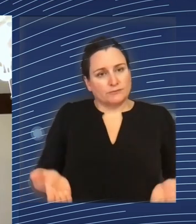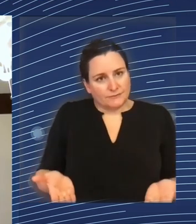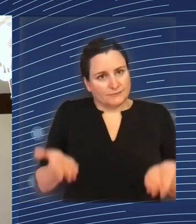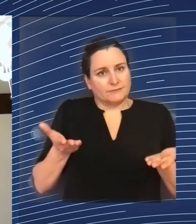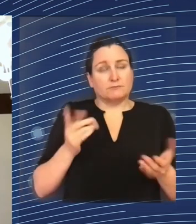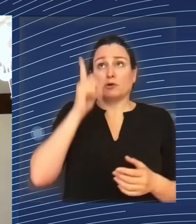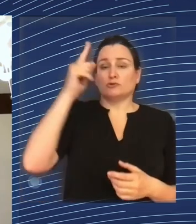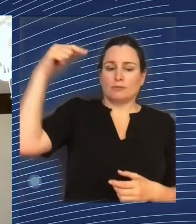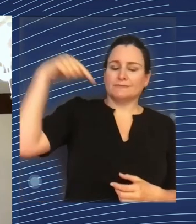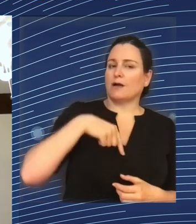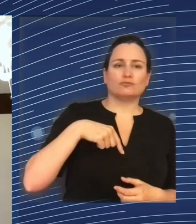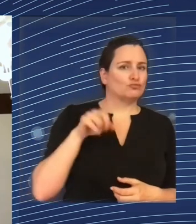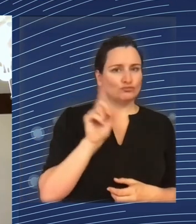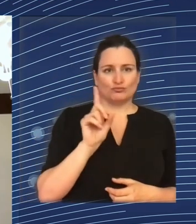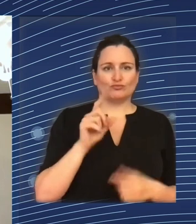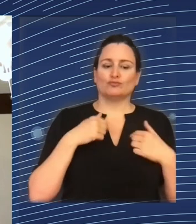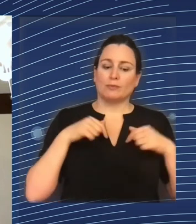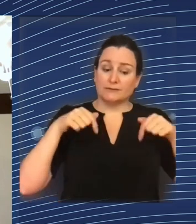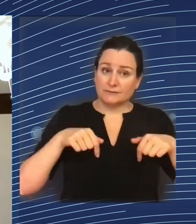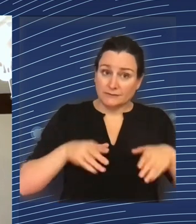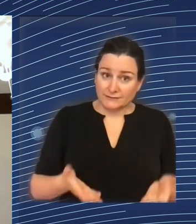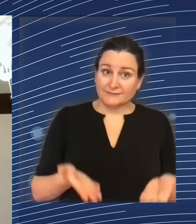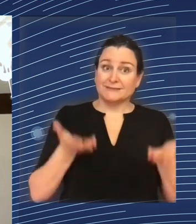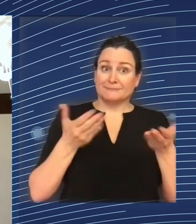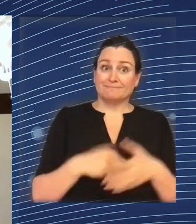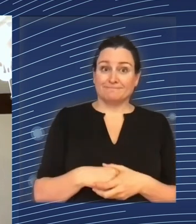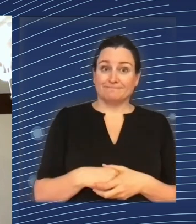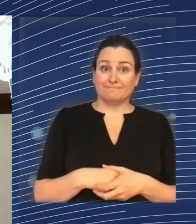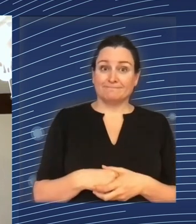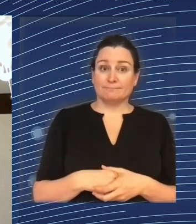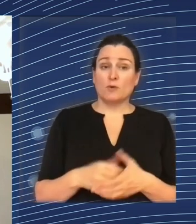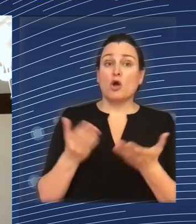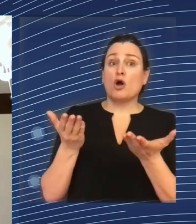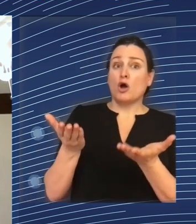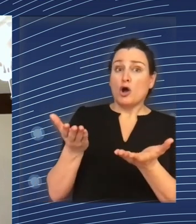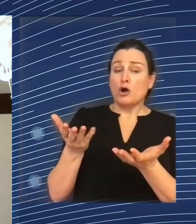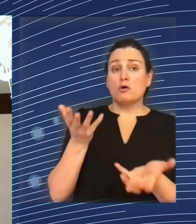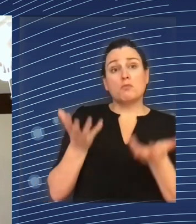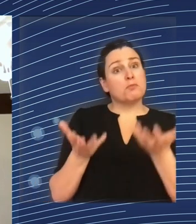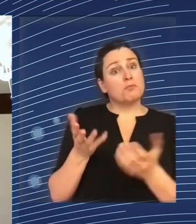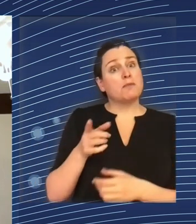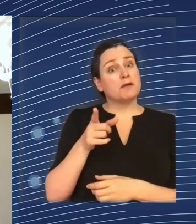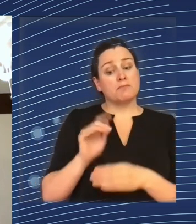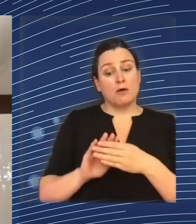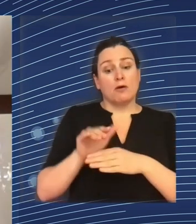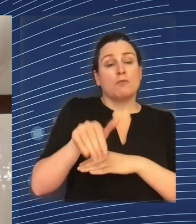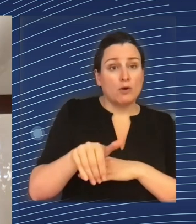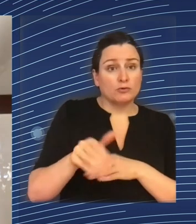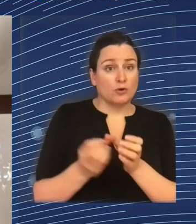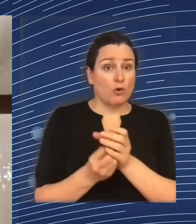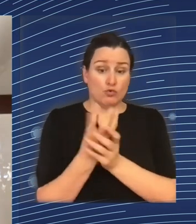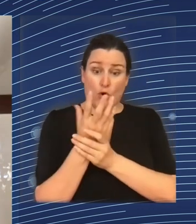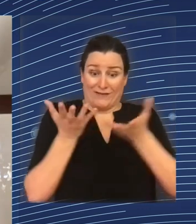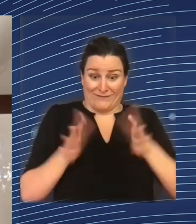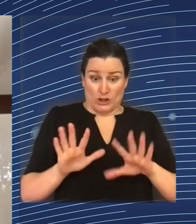think we want that. How about I suggest an alternative here to talk about this post-growth perspective. Let's assume the general growth